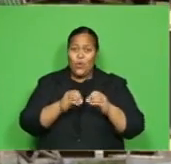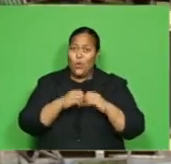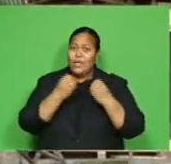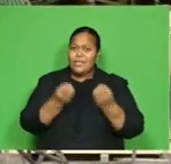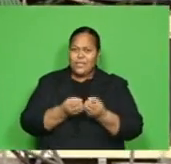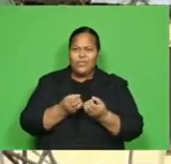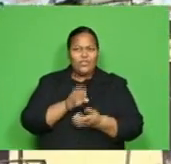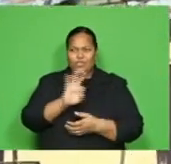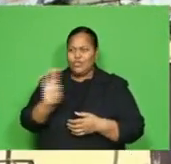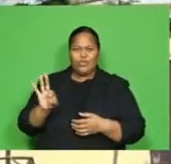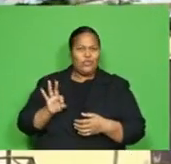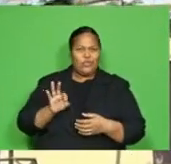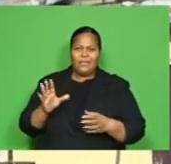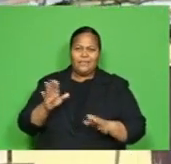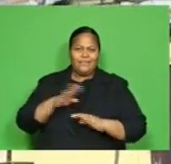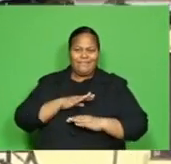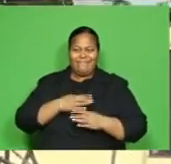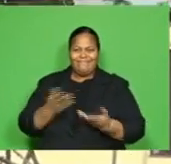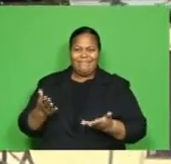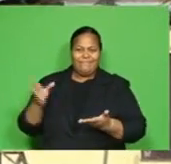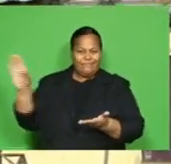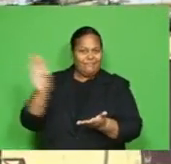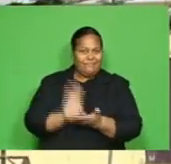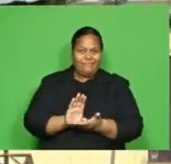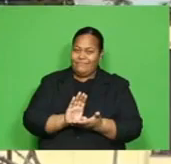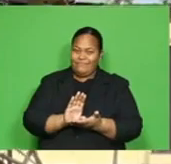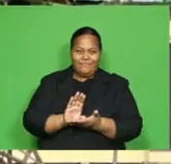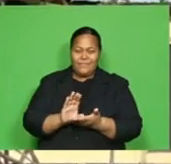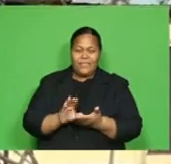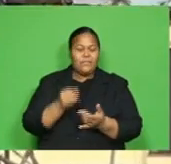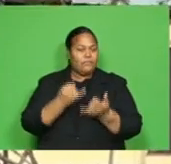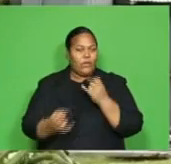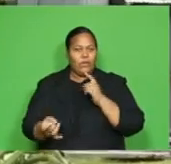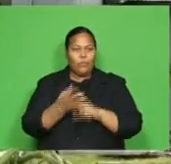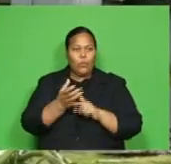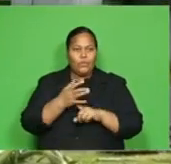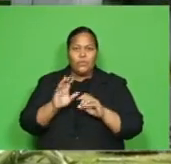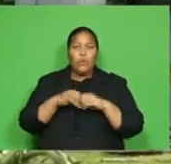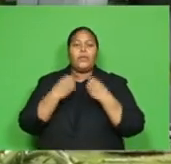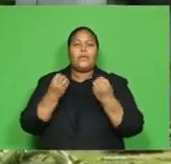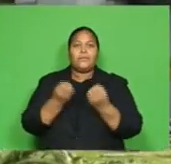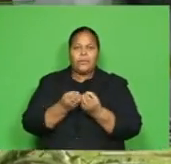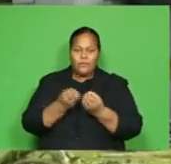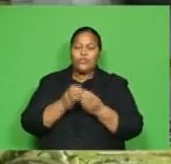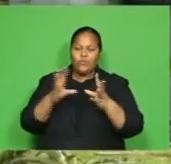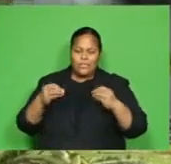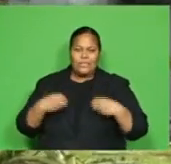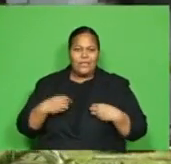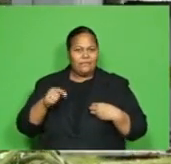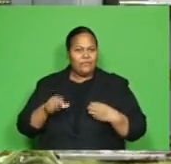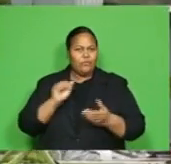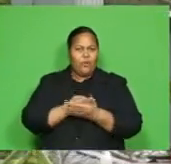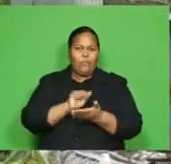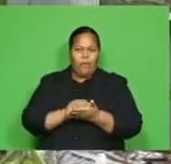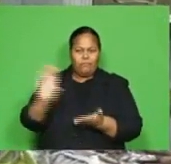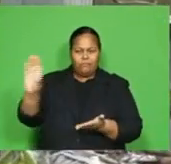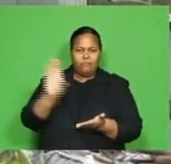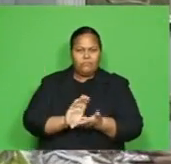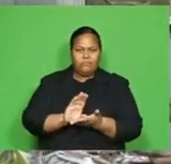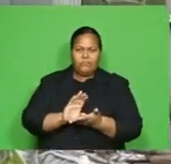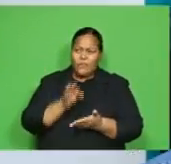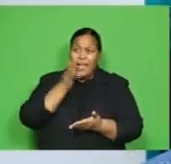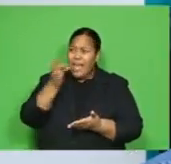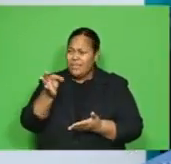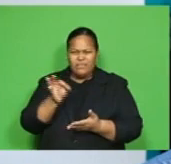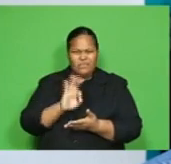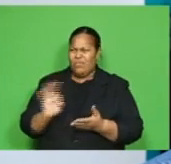been fulfilled. The reality is it's very important these sorts of organizations receive adequate funding. What they're asking for is not